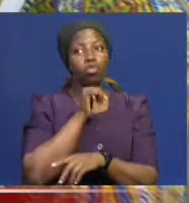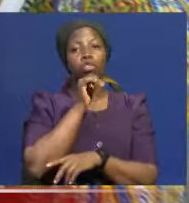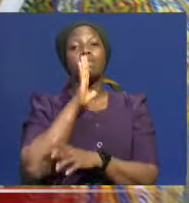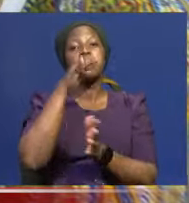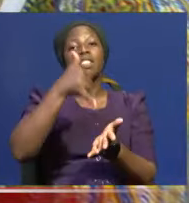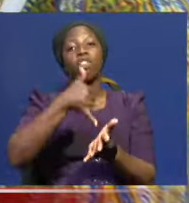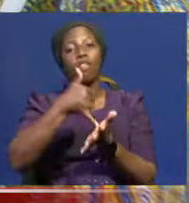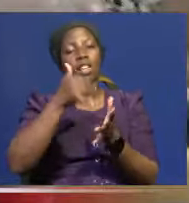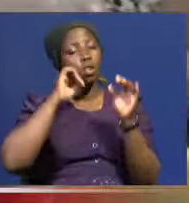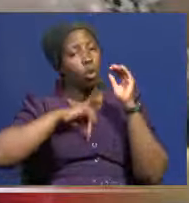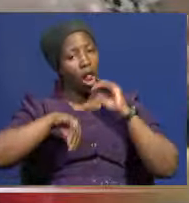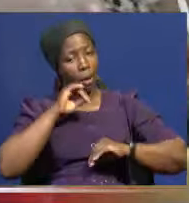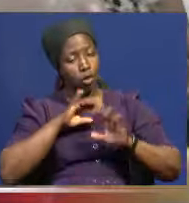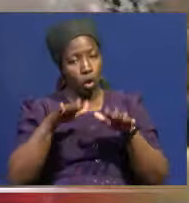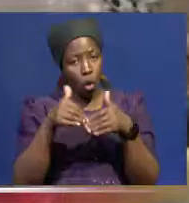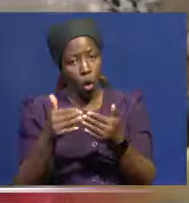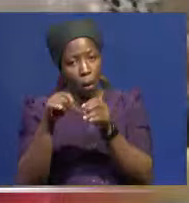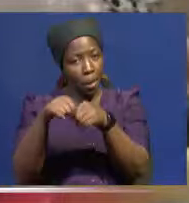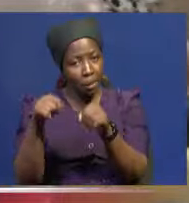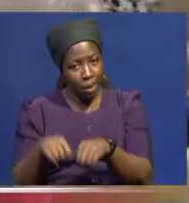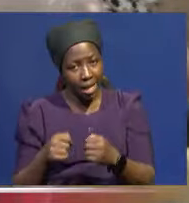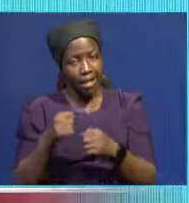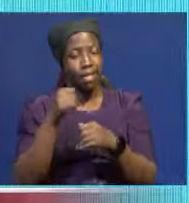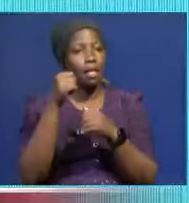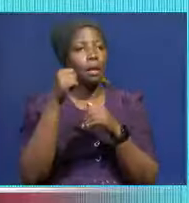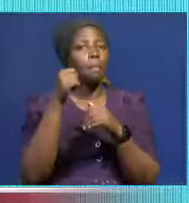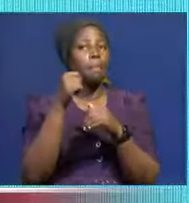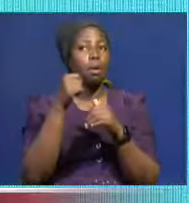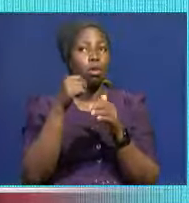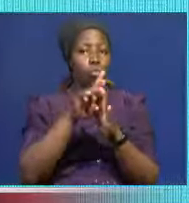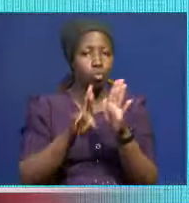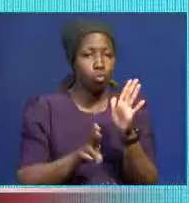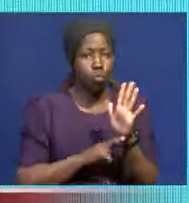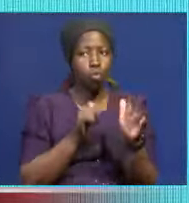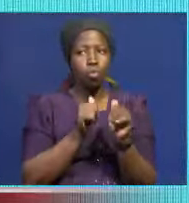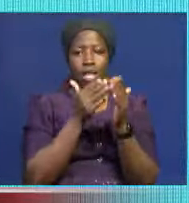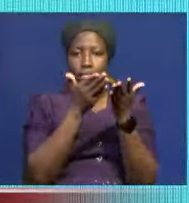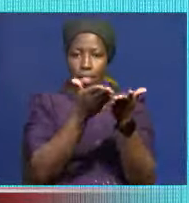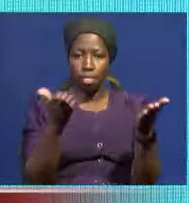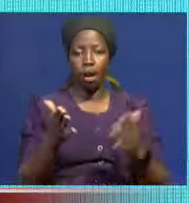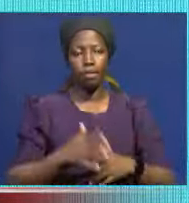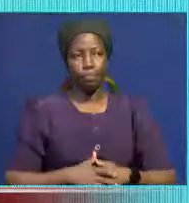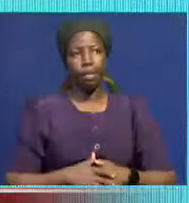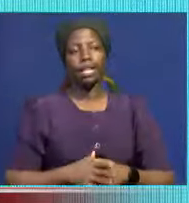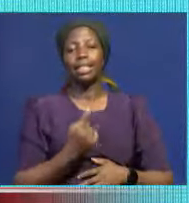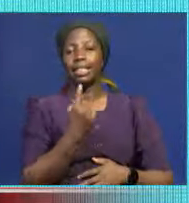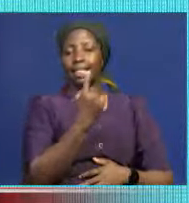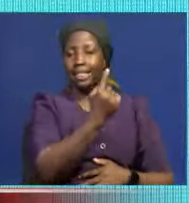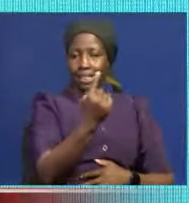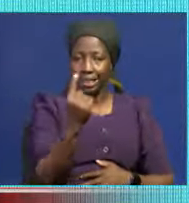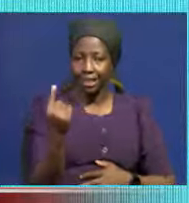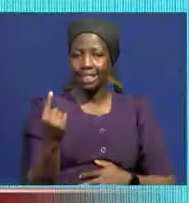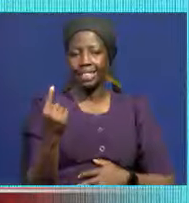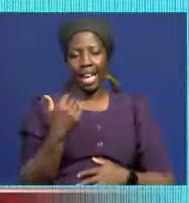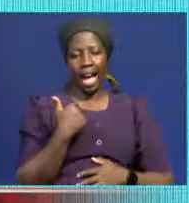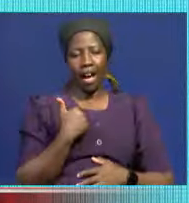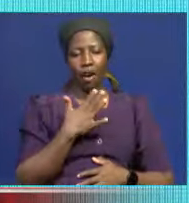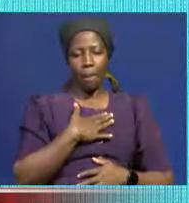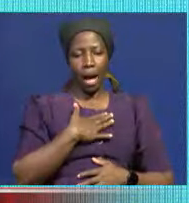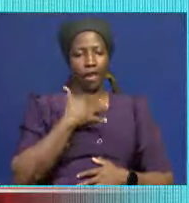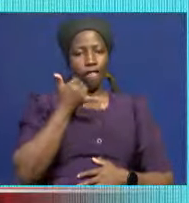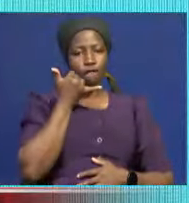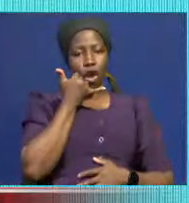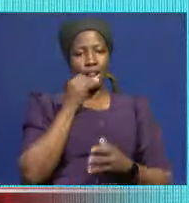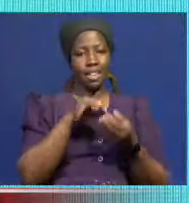ufisadi au kukiyuka taratibu zilizowekwa. Each and everyone of you have my telephone number and